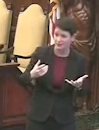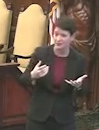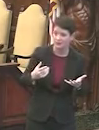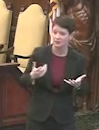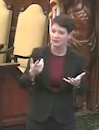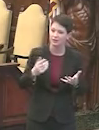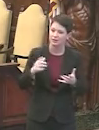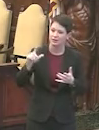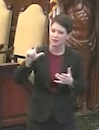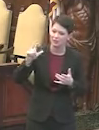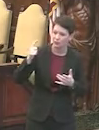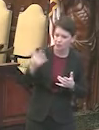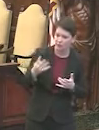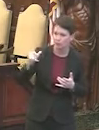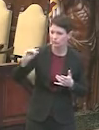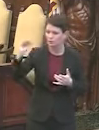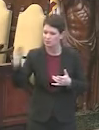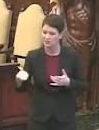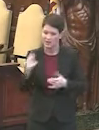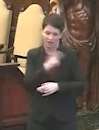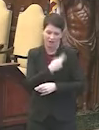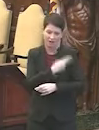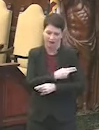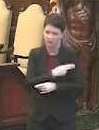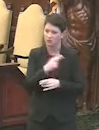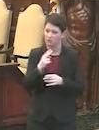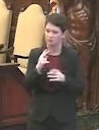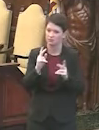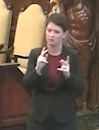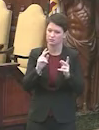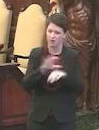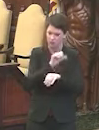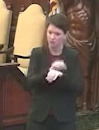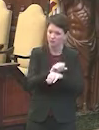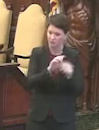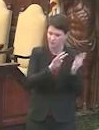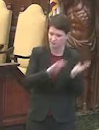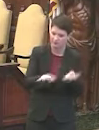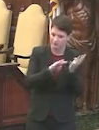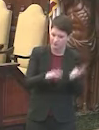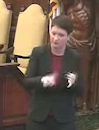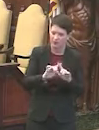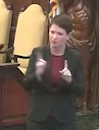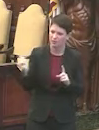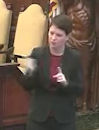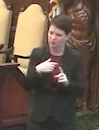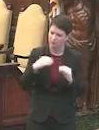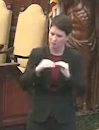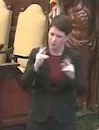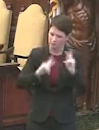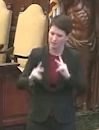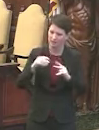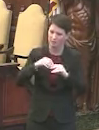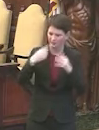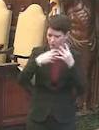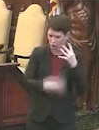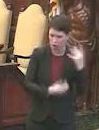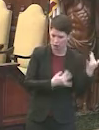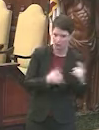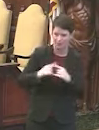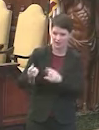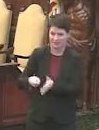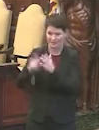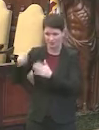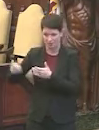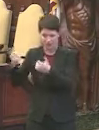quarter, 20% of hospital appointments showing up. But you certainly have more people in the queue than you have demand,